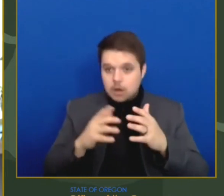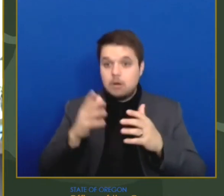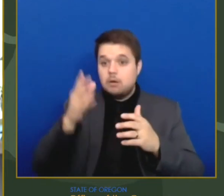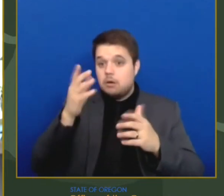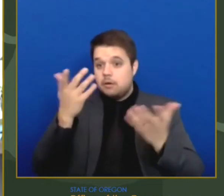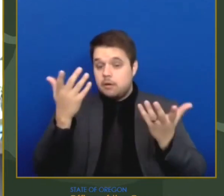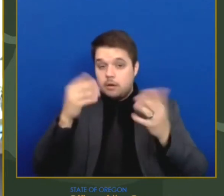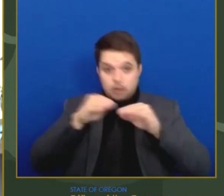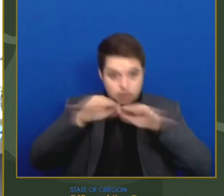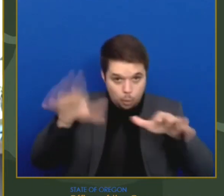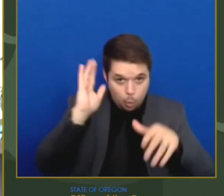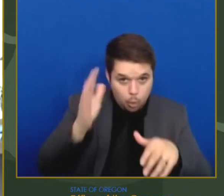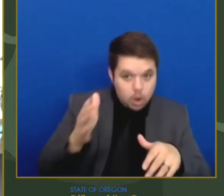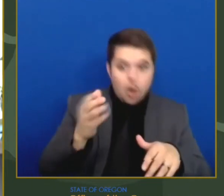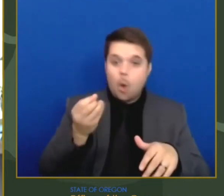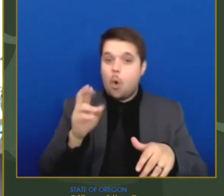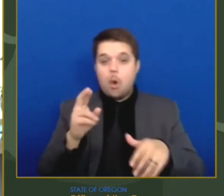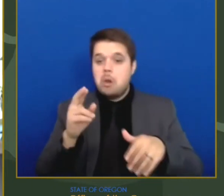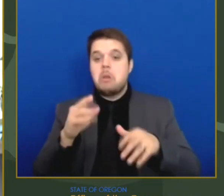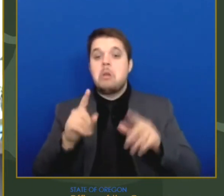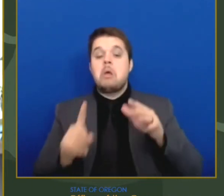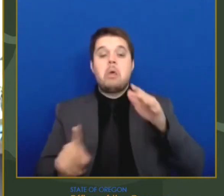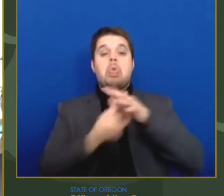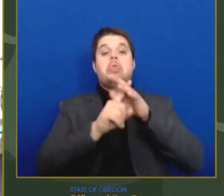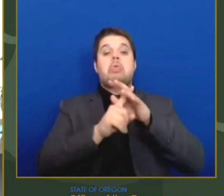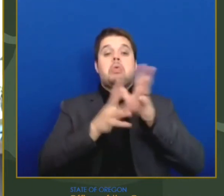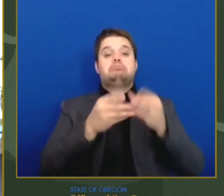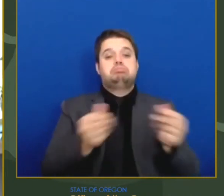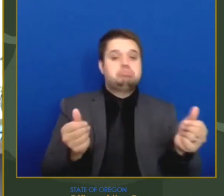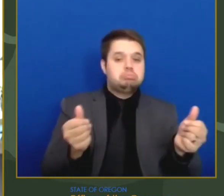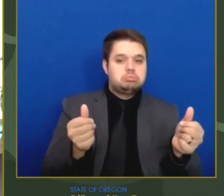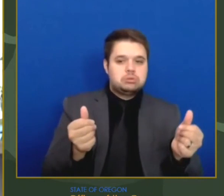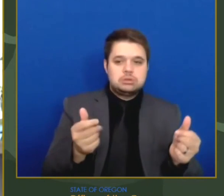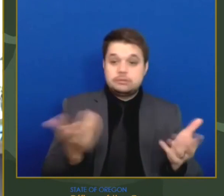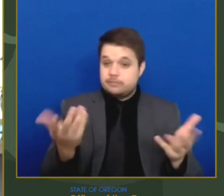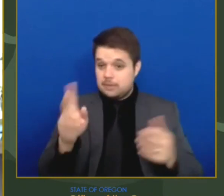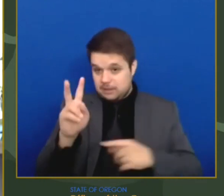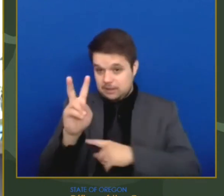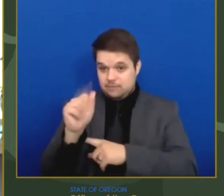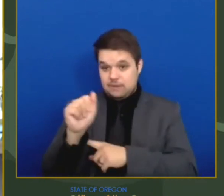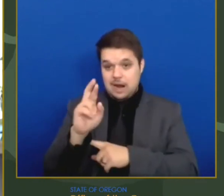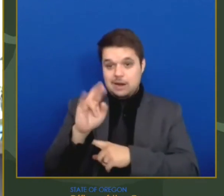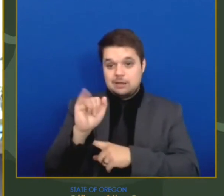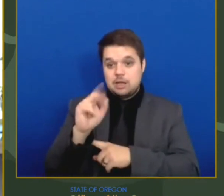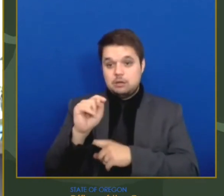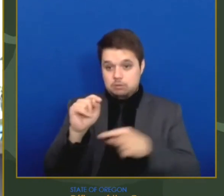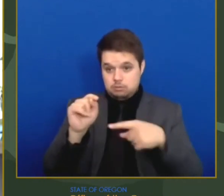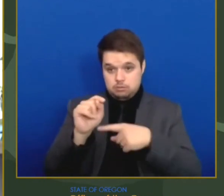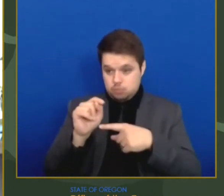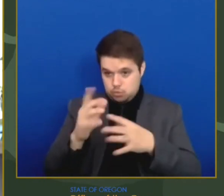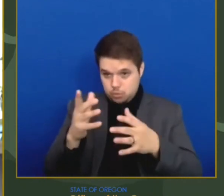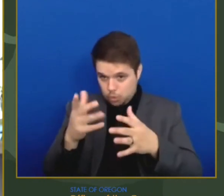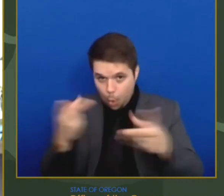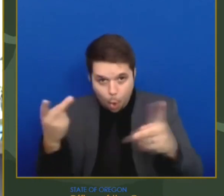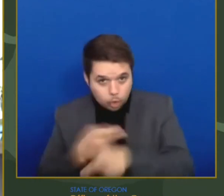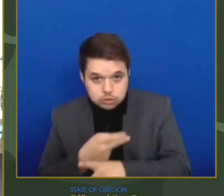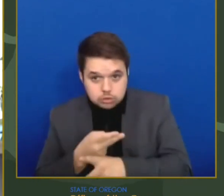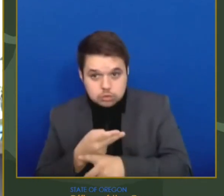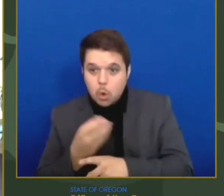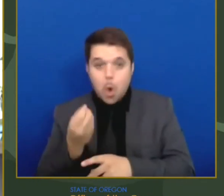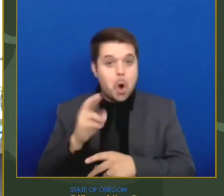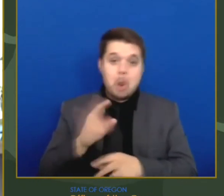may increase severity of illness, or whether they may still infect a vaccinated person. However,